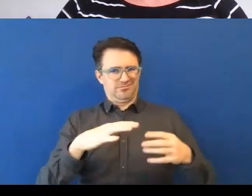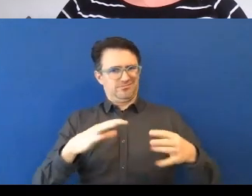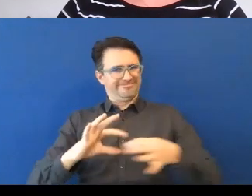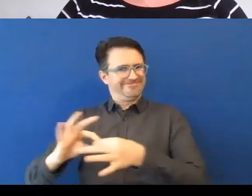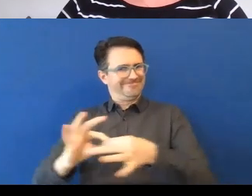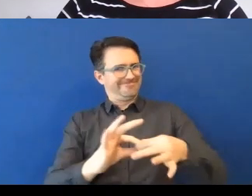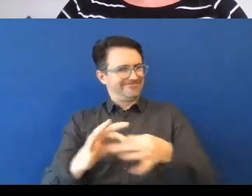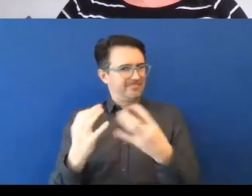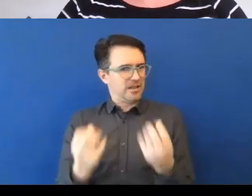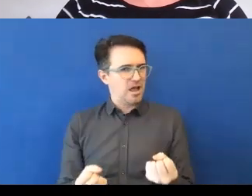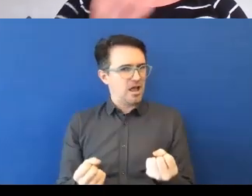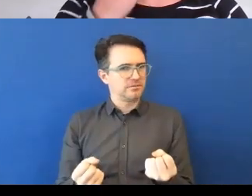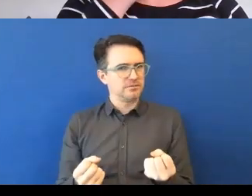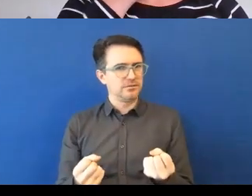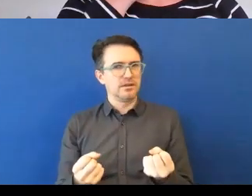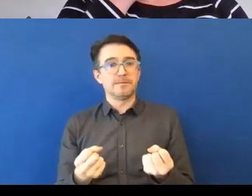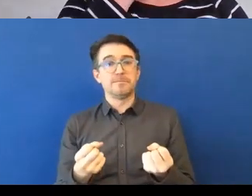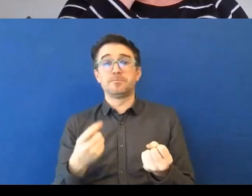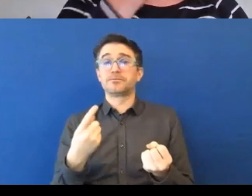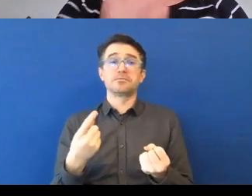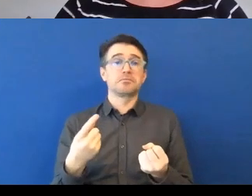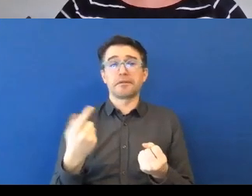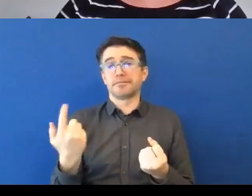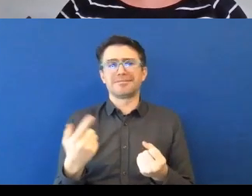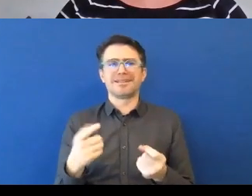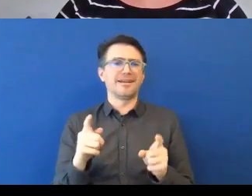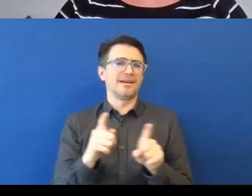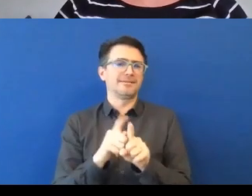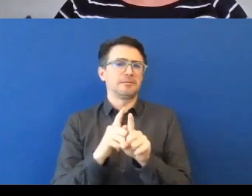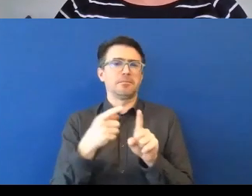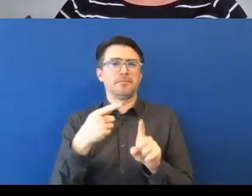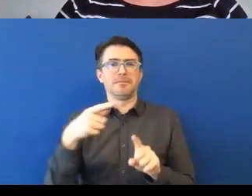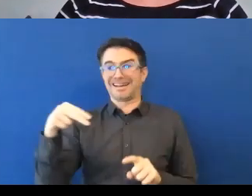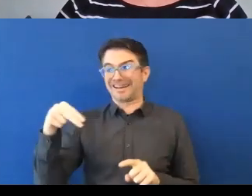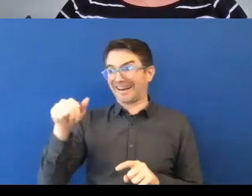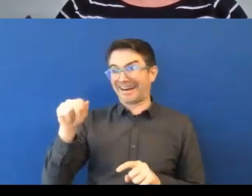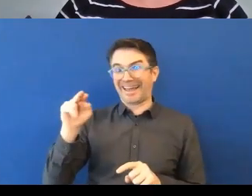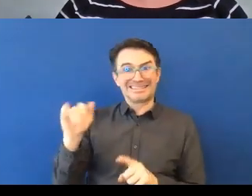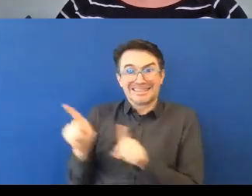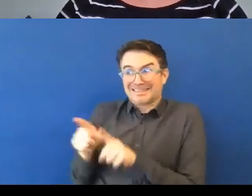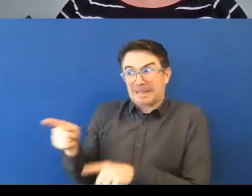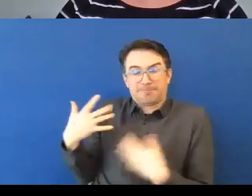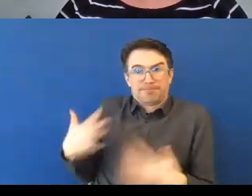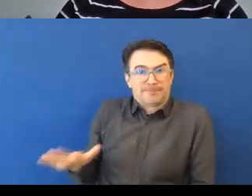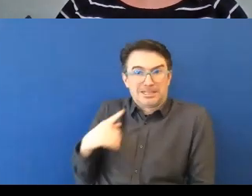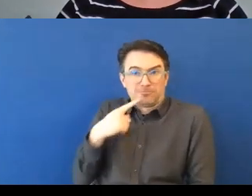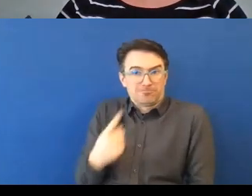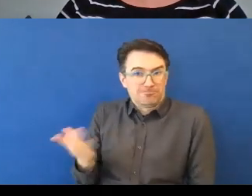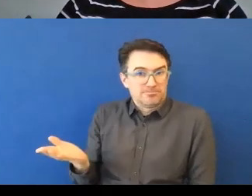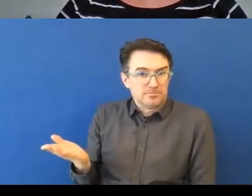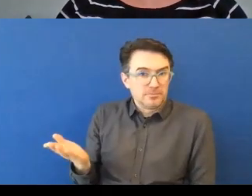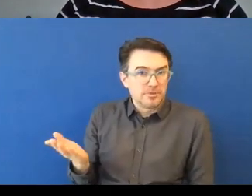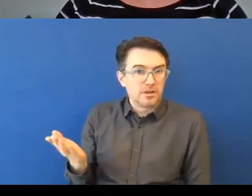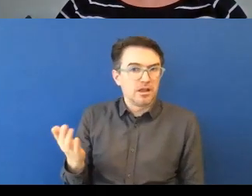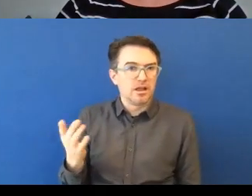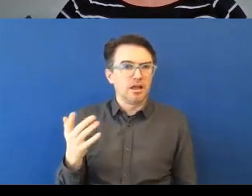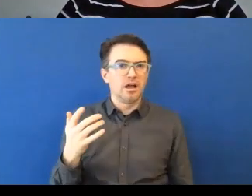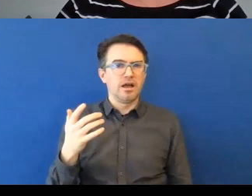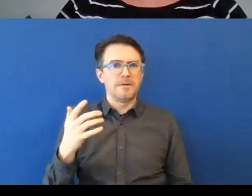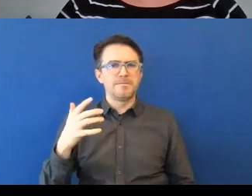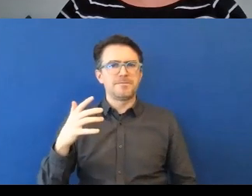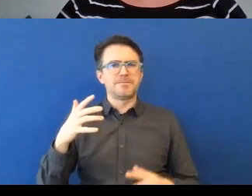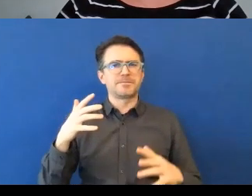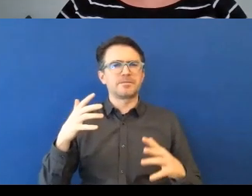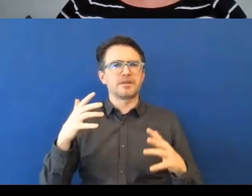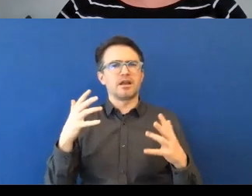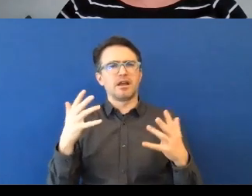pilot programs, you're constraining people to a certain view and a certain role. And so one of the things that